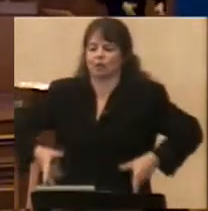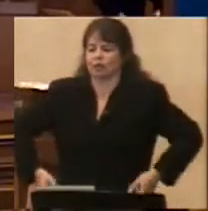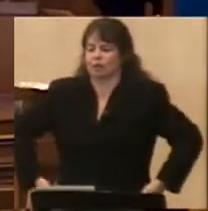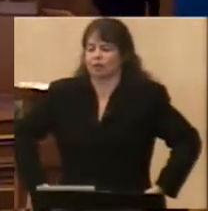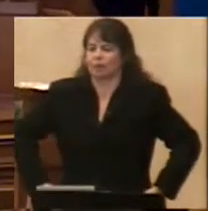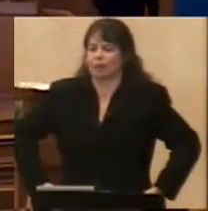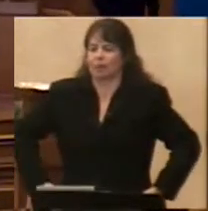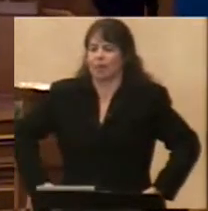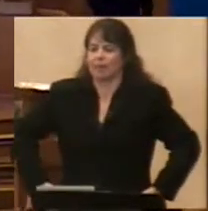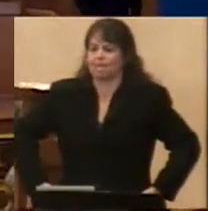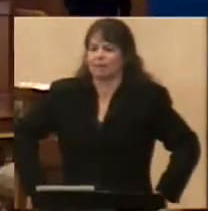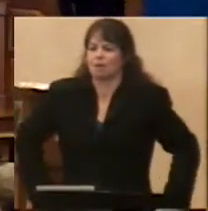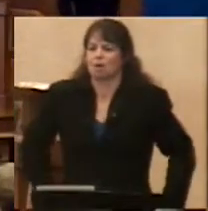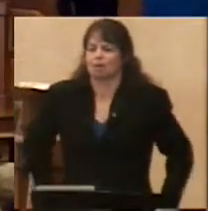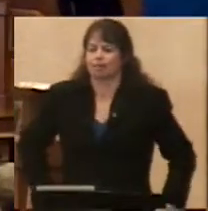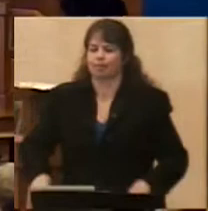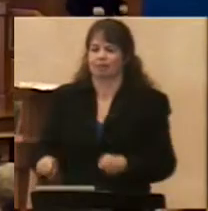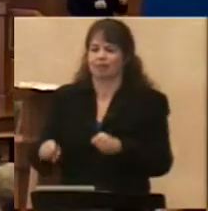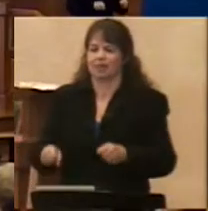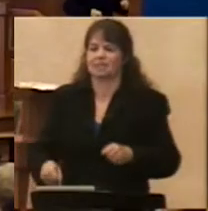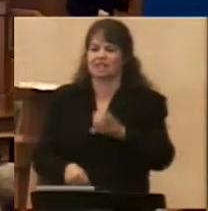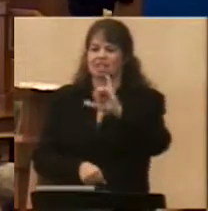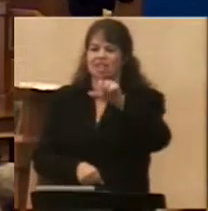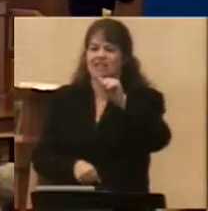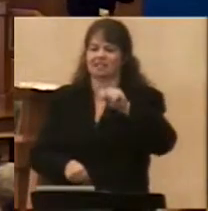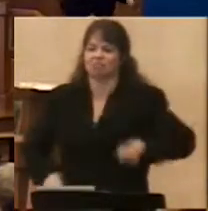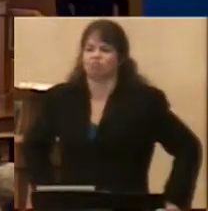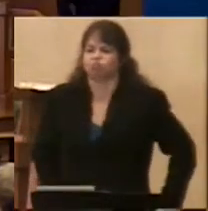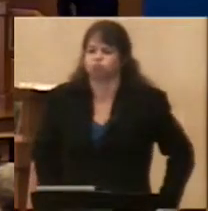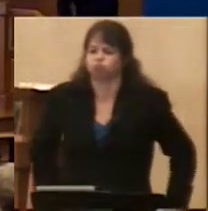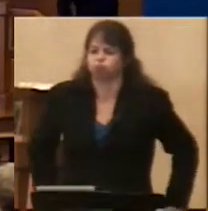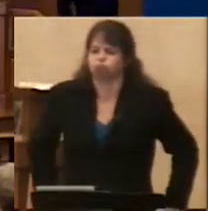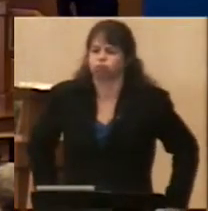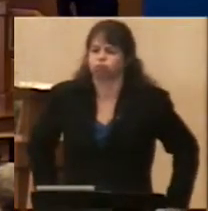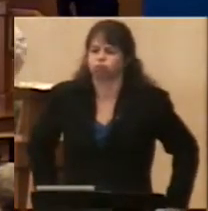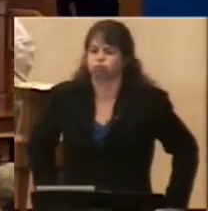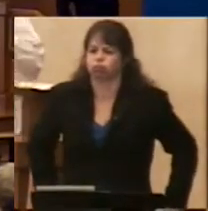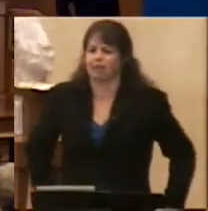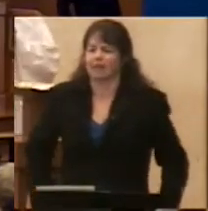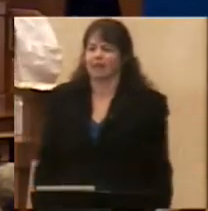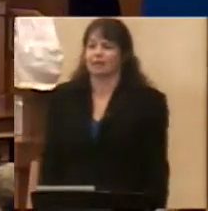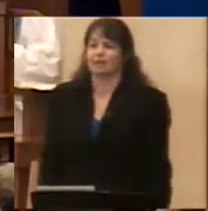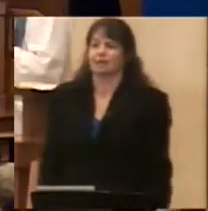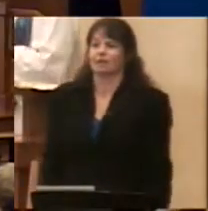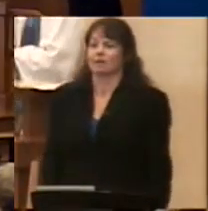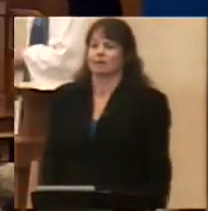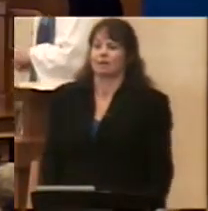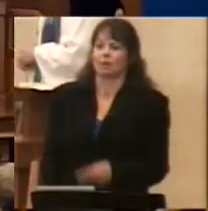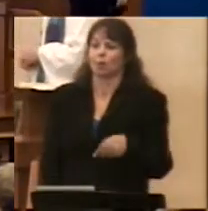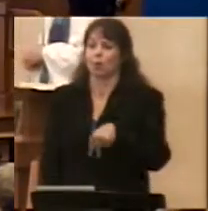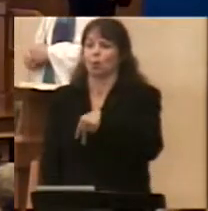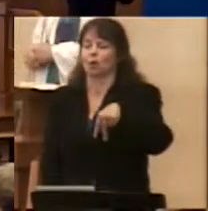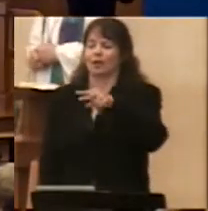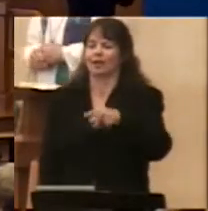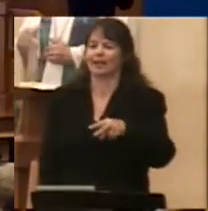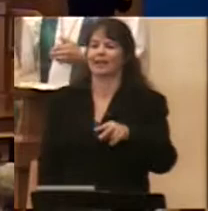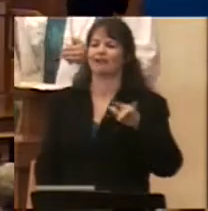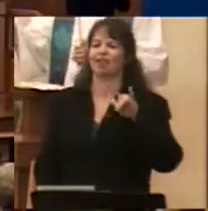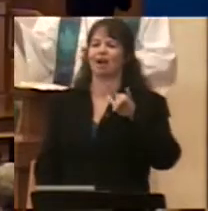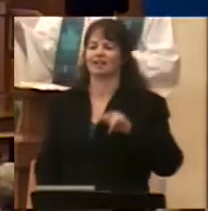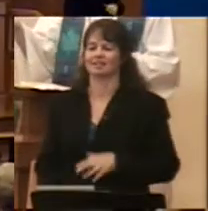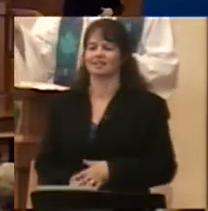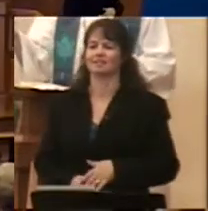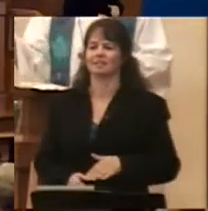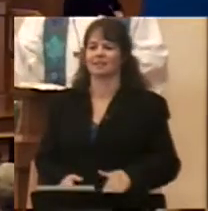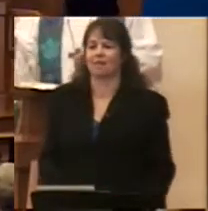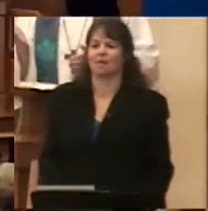Well, it sounds kind of crazy probably to most of us, but to him this is freedom. he says. Well, that was one